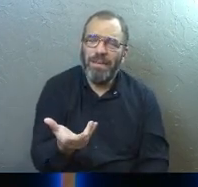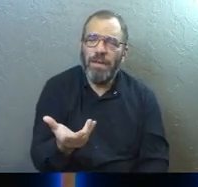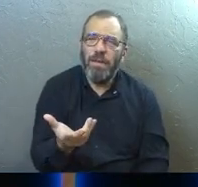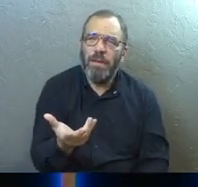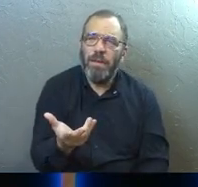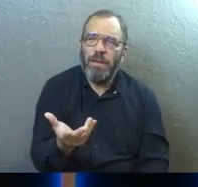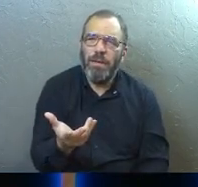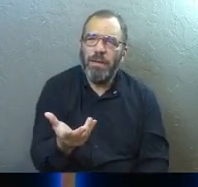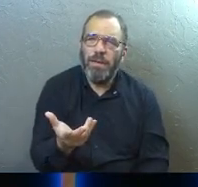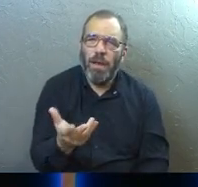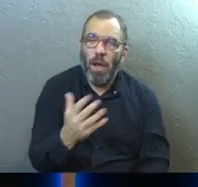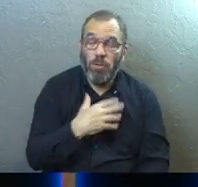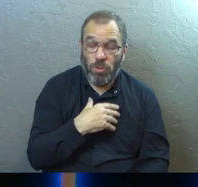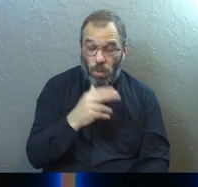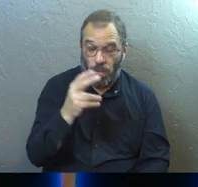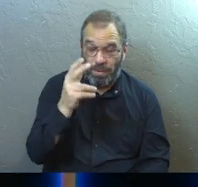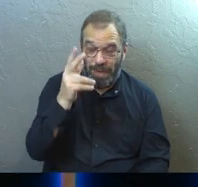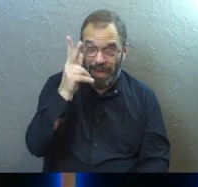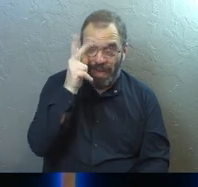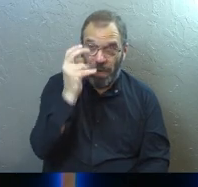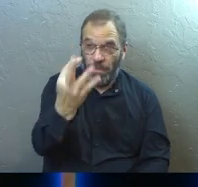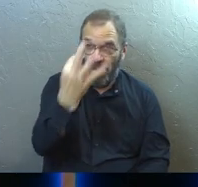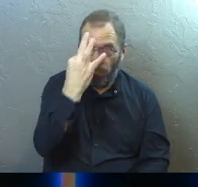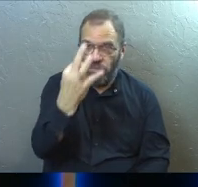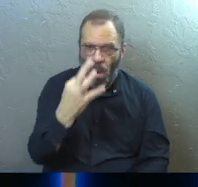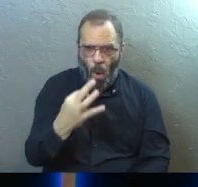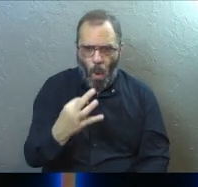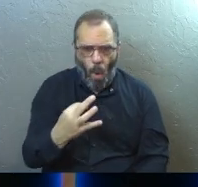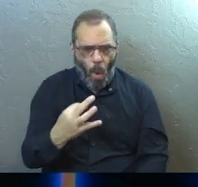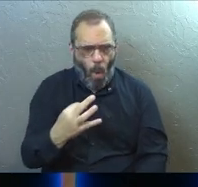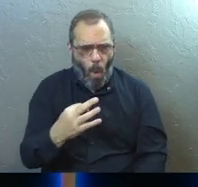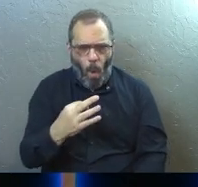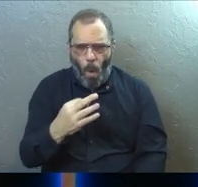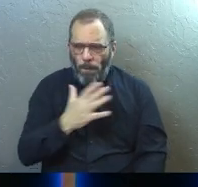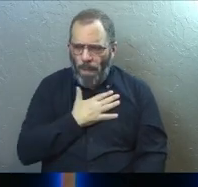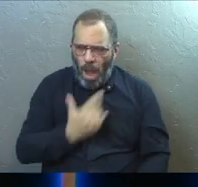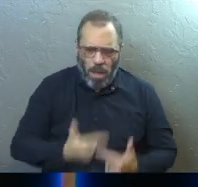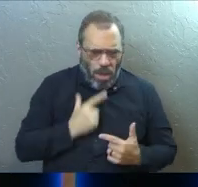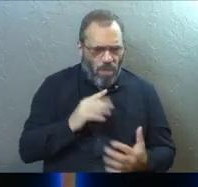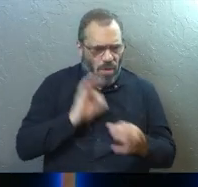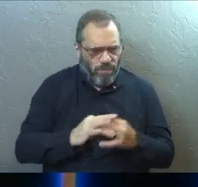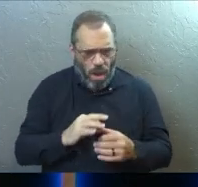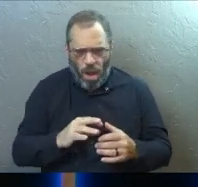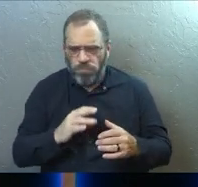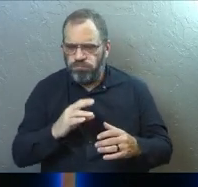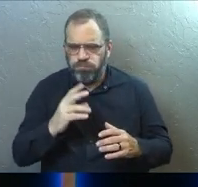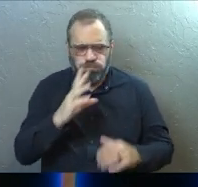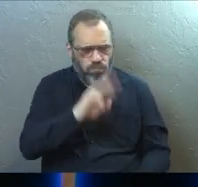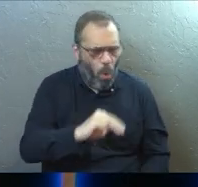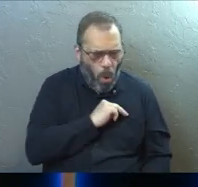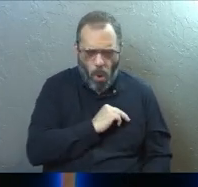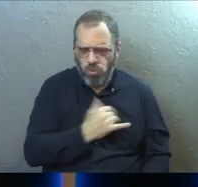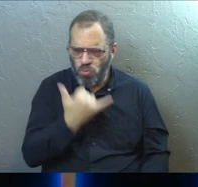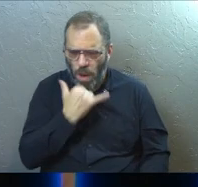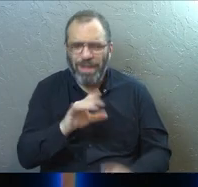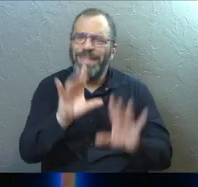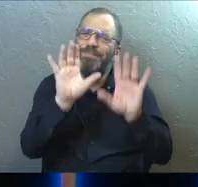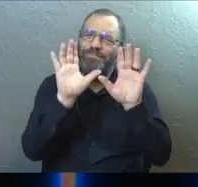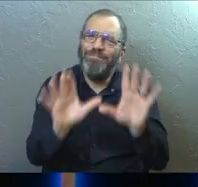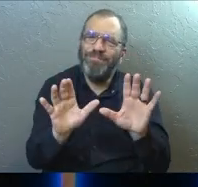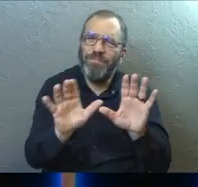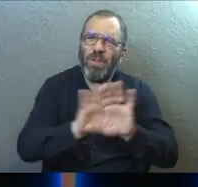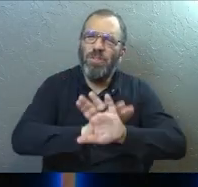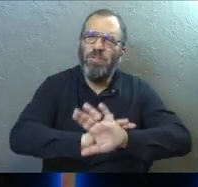Don't take a message like this and start judging the moral perfection of your life. It's not the point. The point is